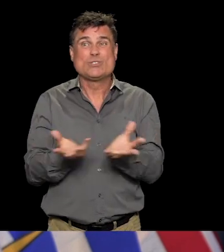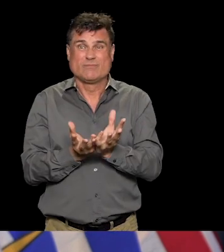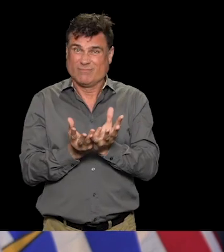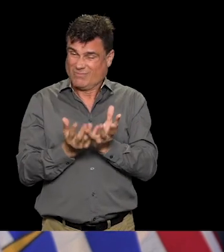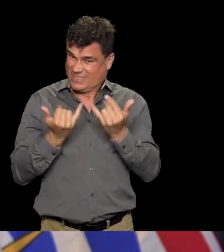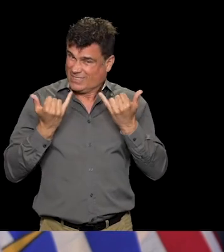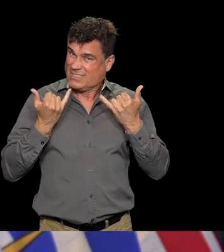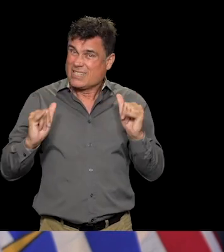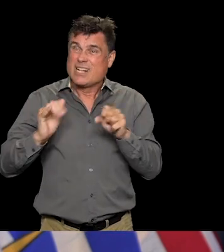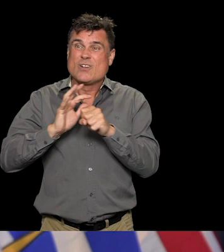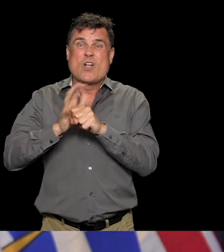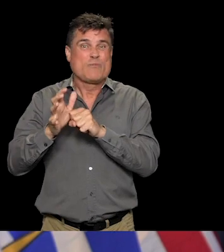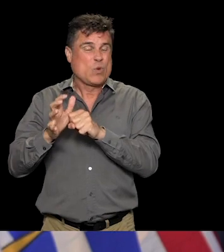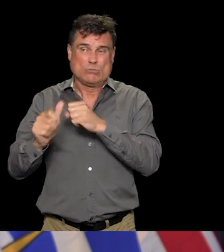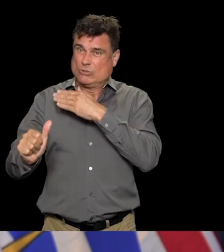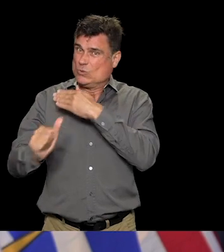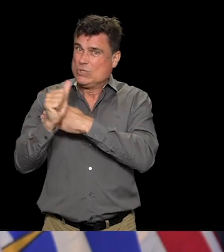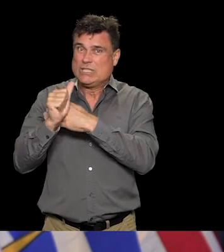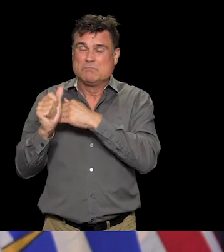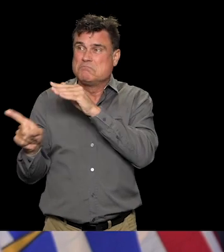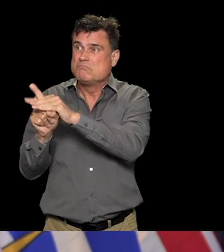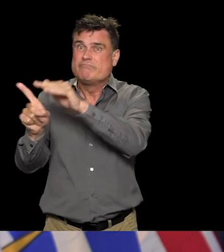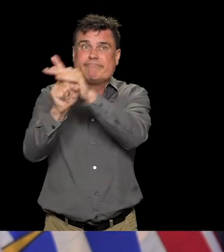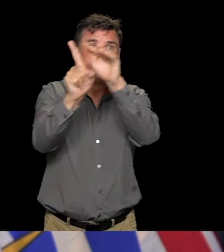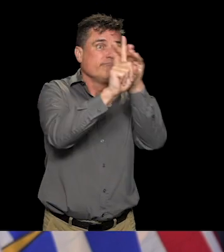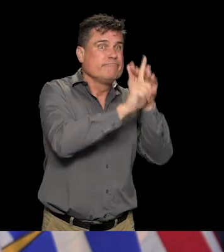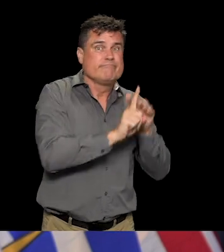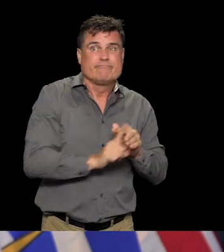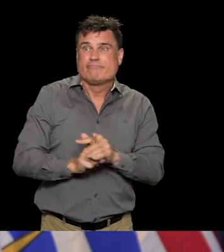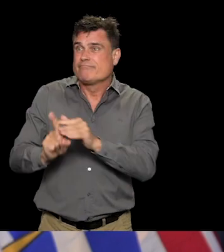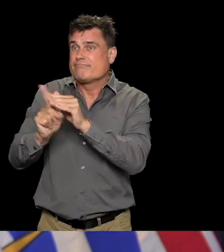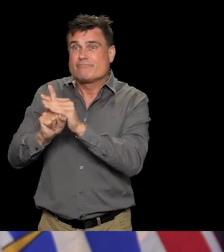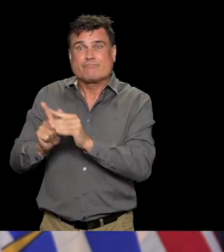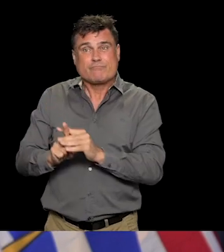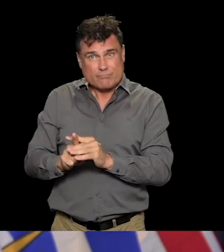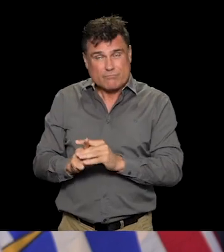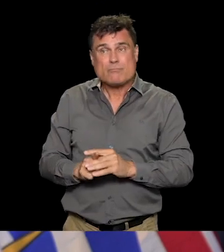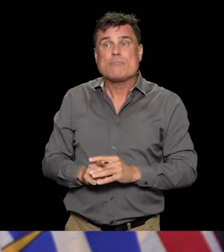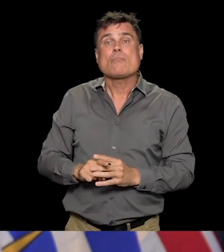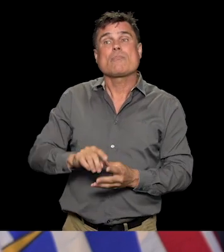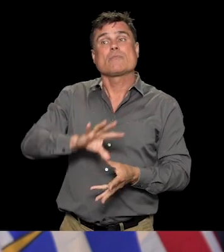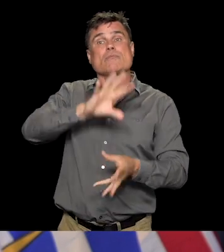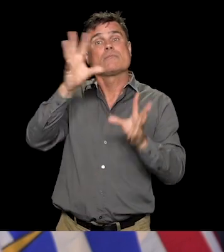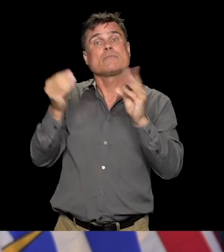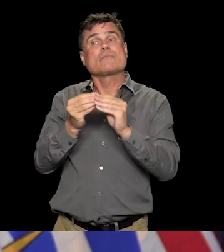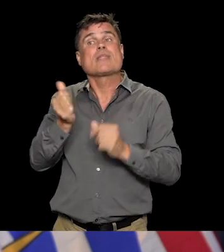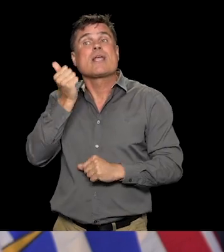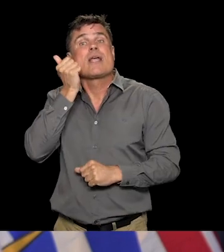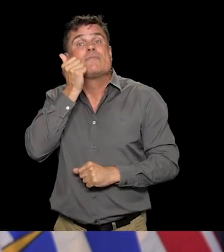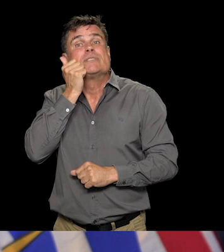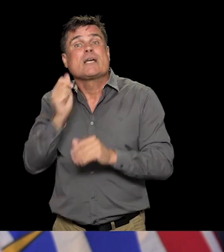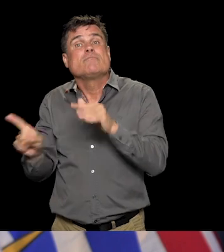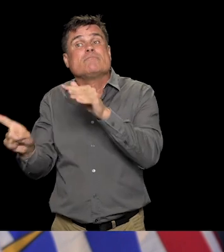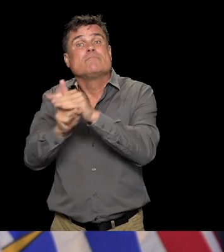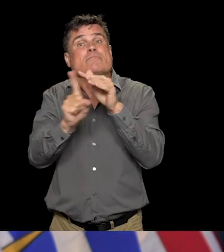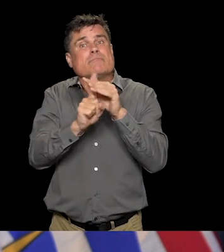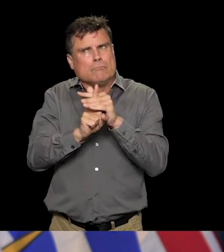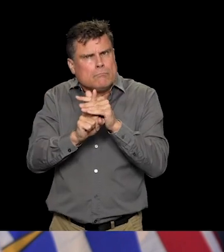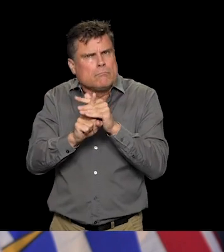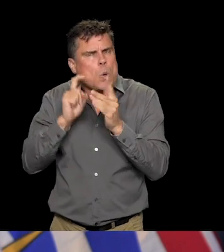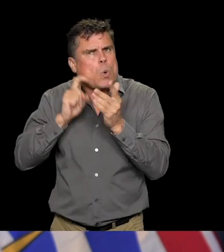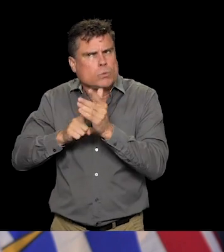some time now. The global case count continues to rise, and many regions are facing a resurgence in cases,